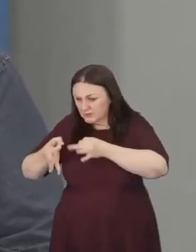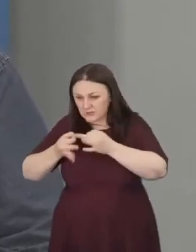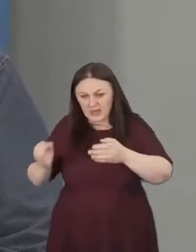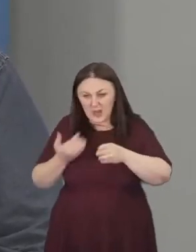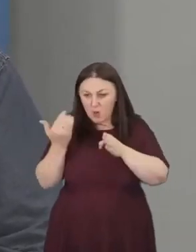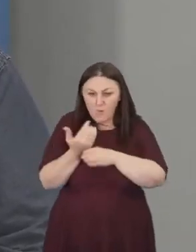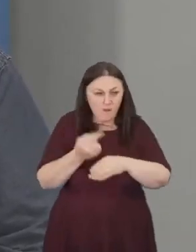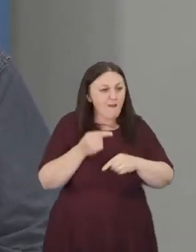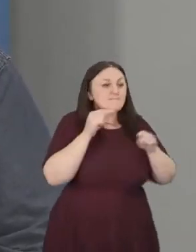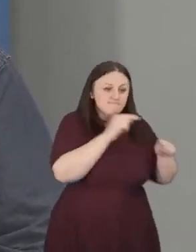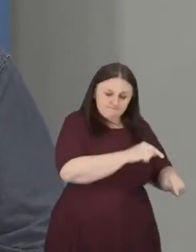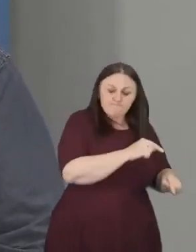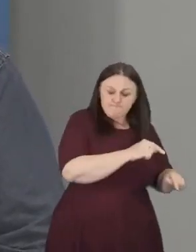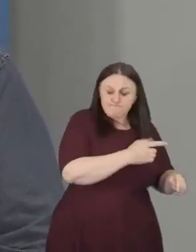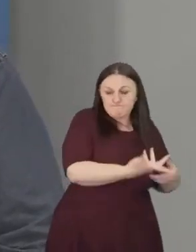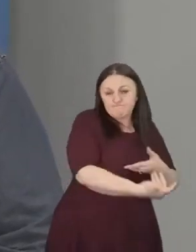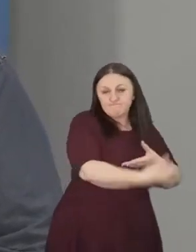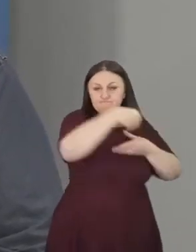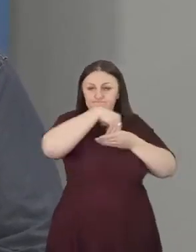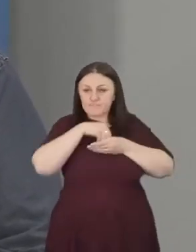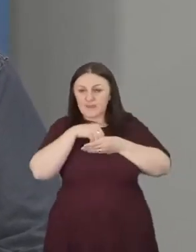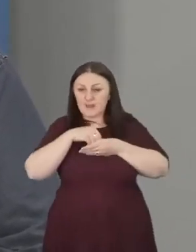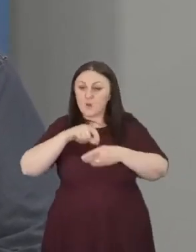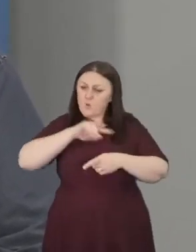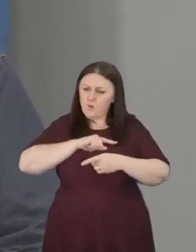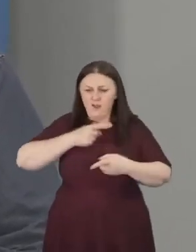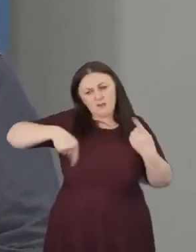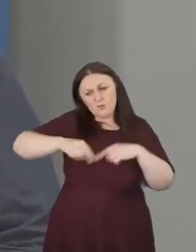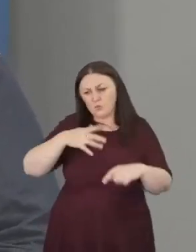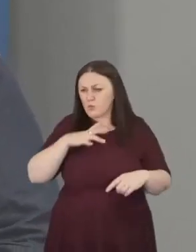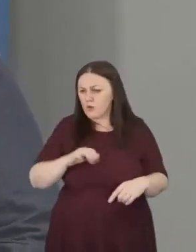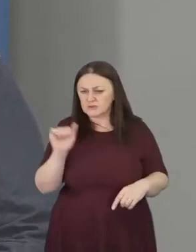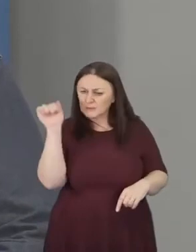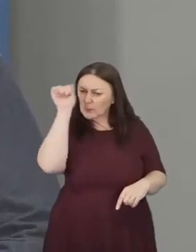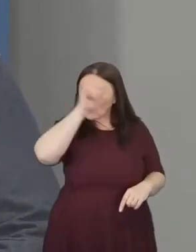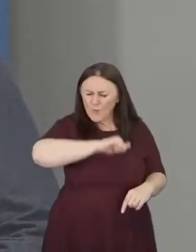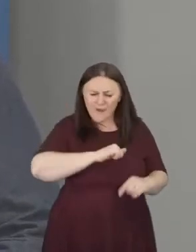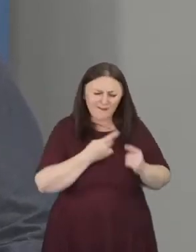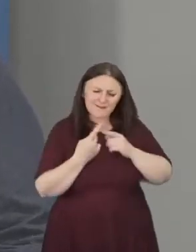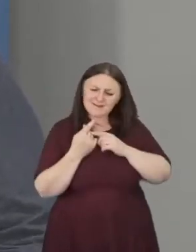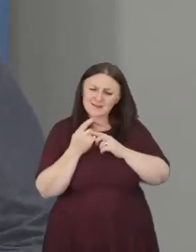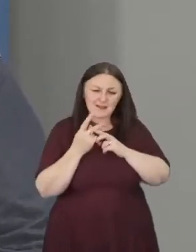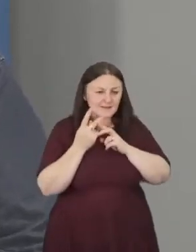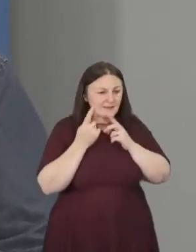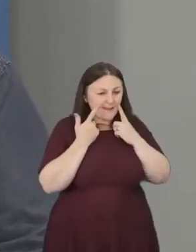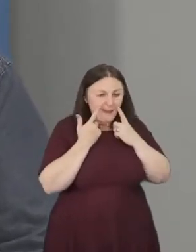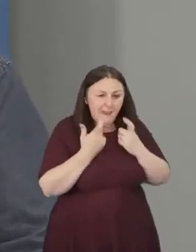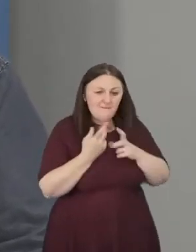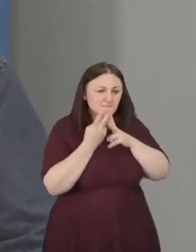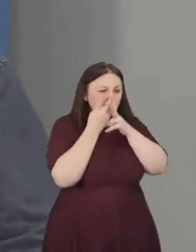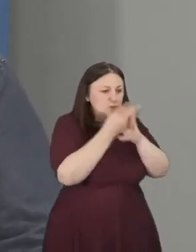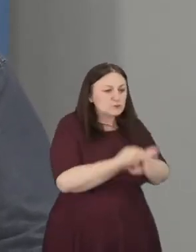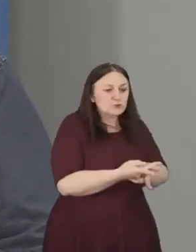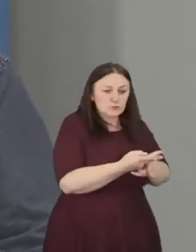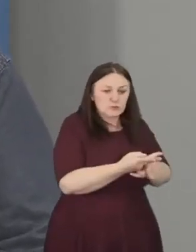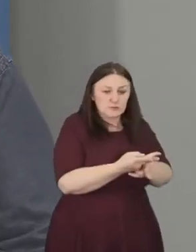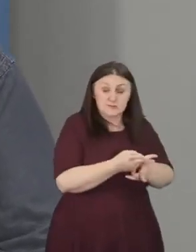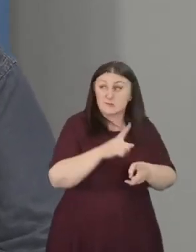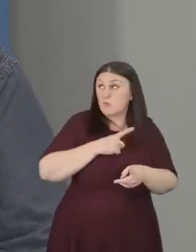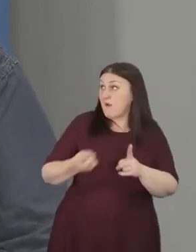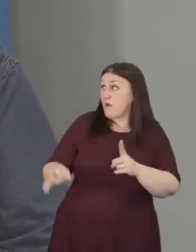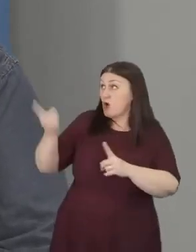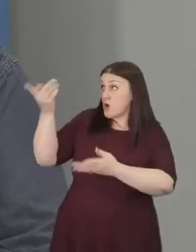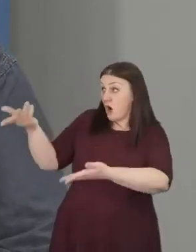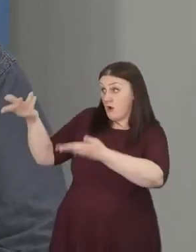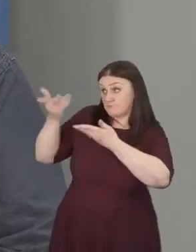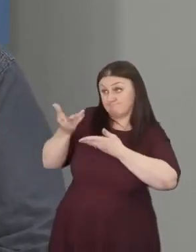as we seek to be wise and careful stewards of the world that God has entrusted to each of us. We